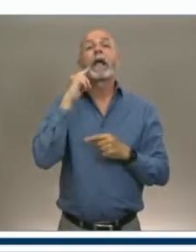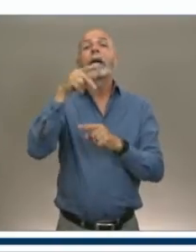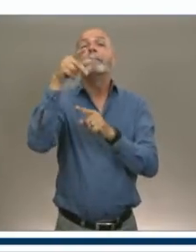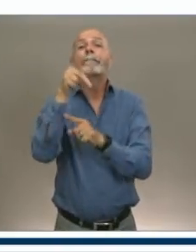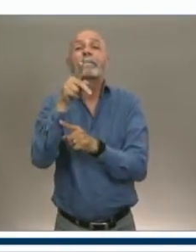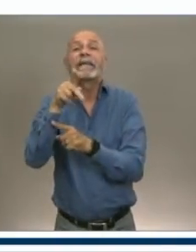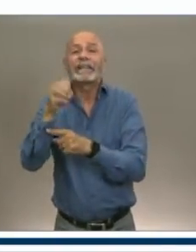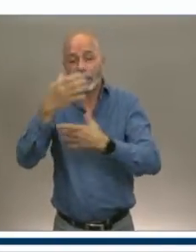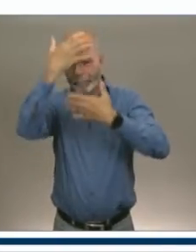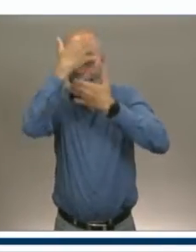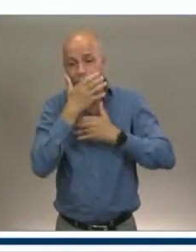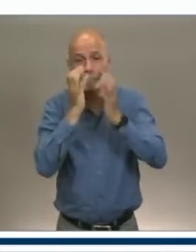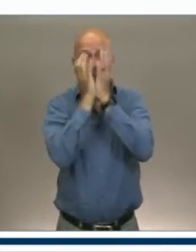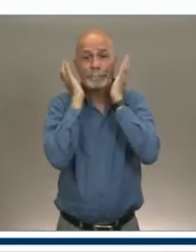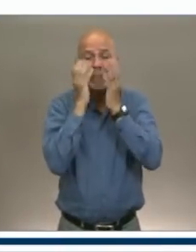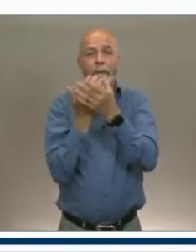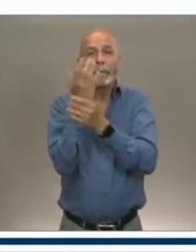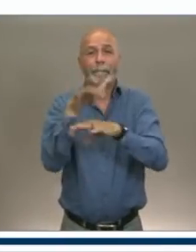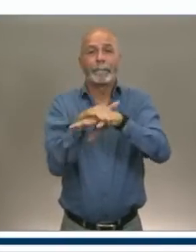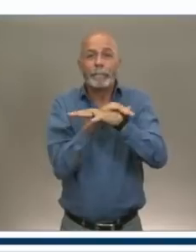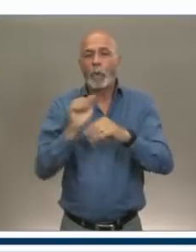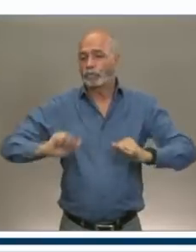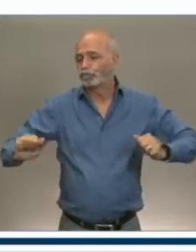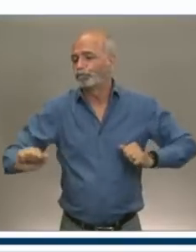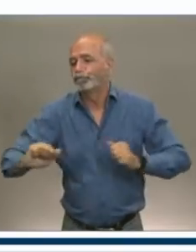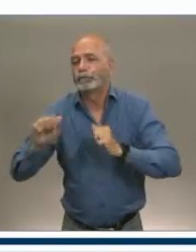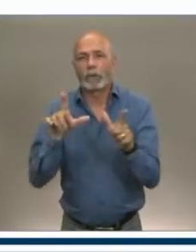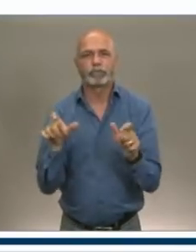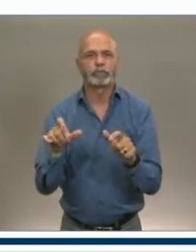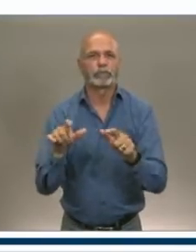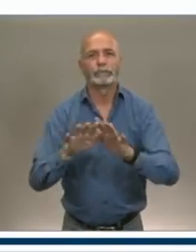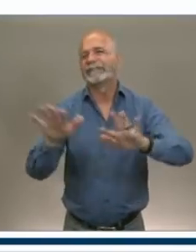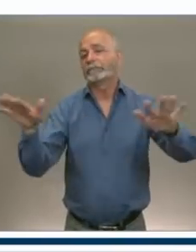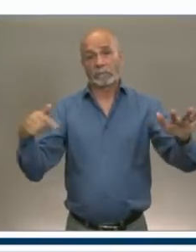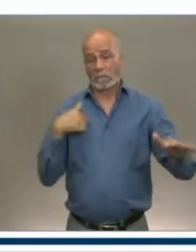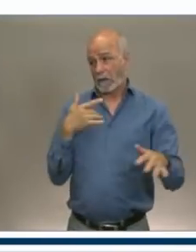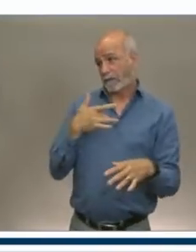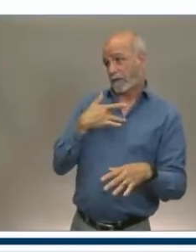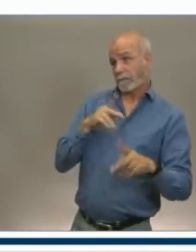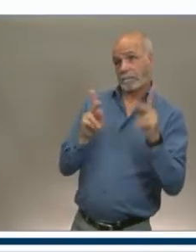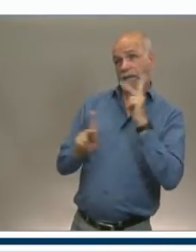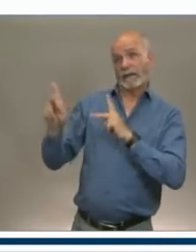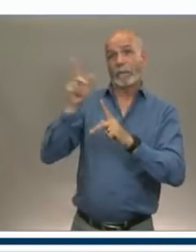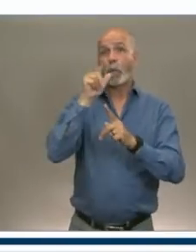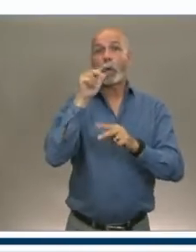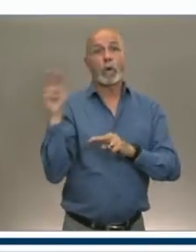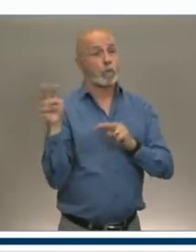anticipate that approximately 400 businesses will apply and receive this grant.